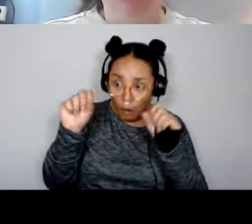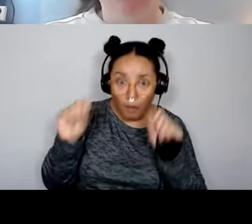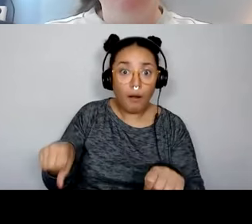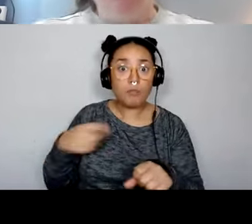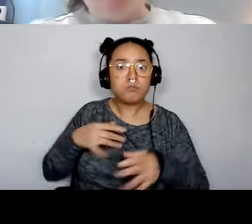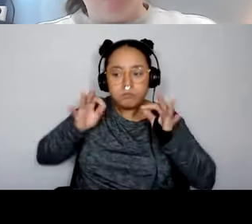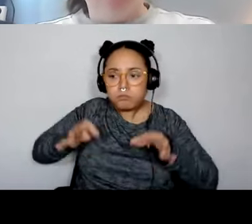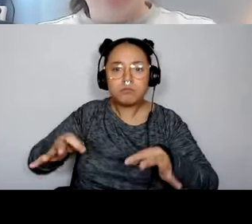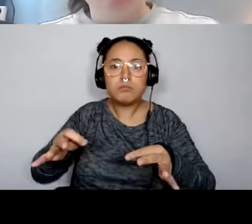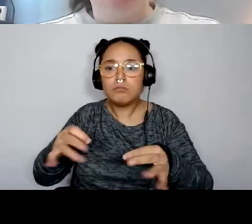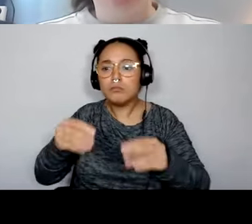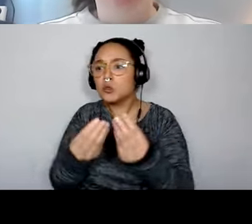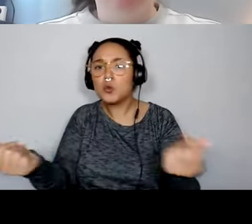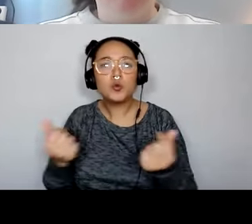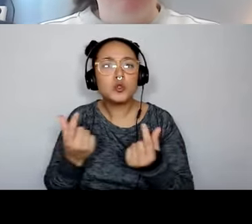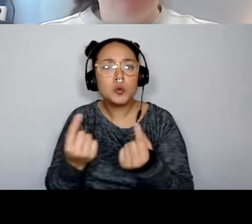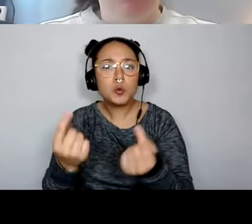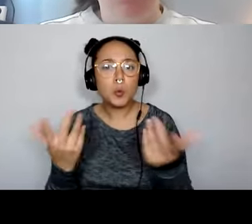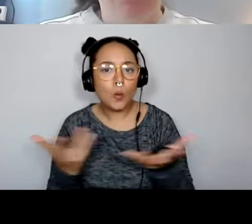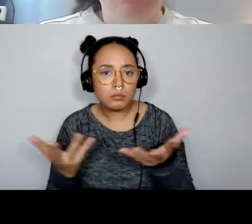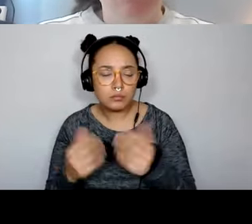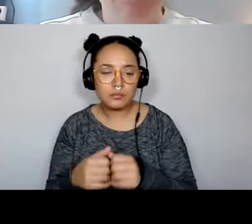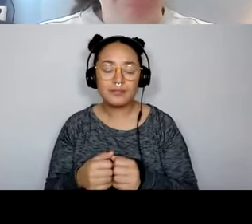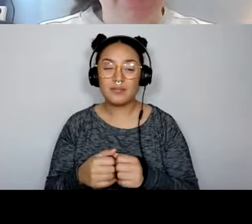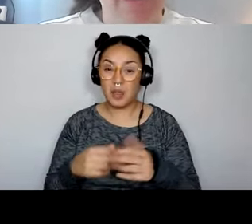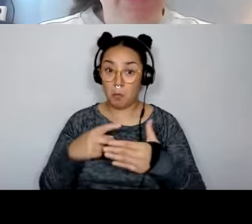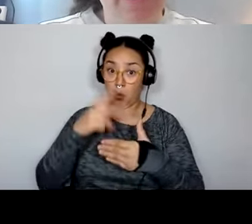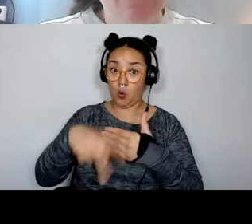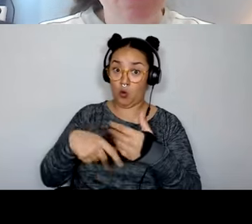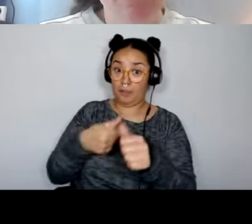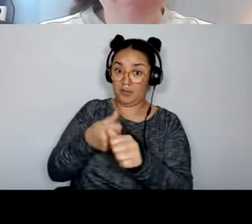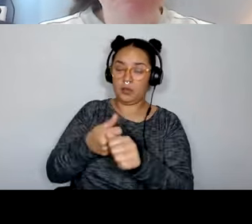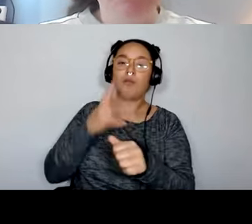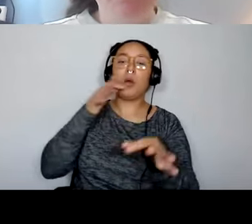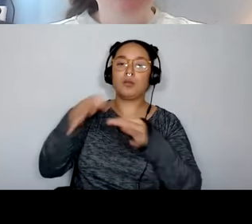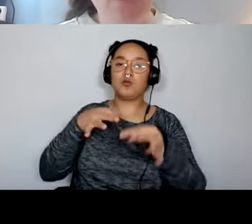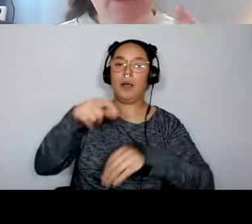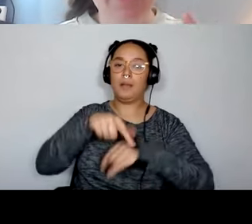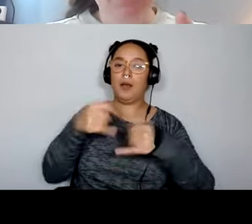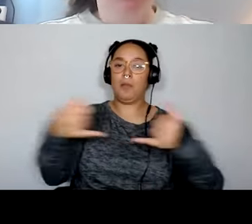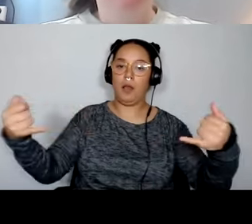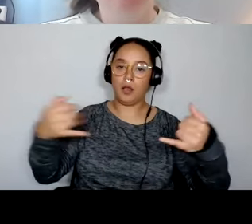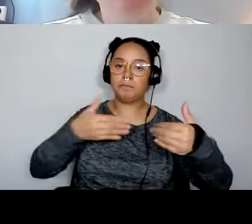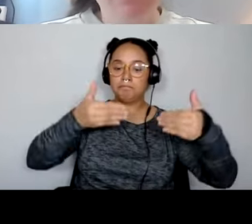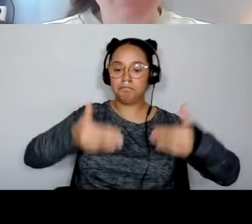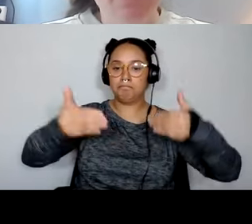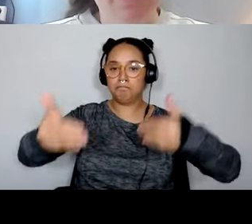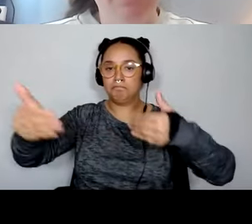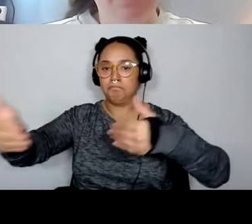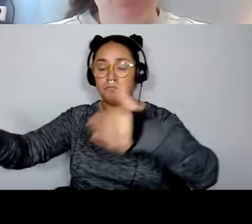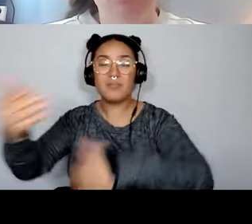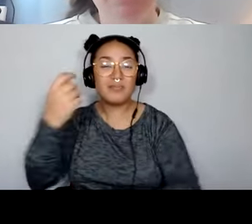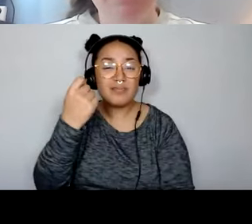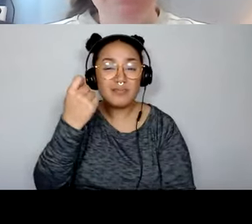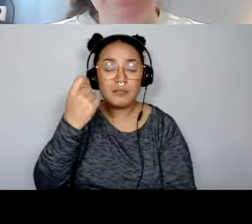Um, the, the program itself, I'm going to talk in a moment about the timeline of the program, but it also needs to be